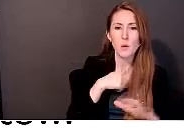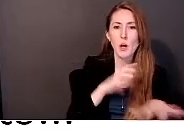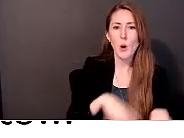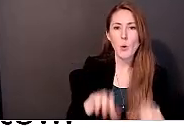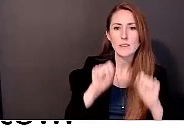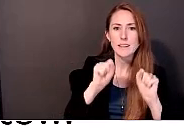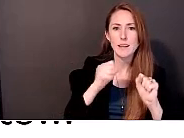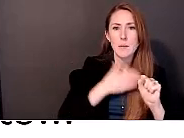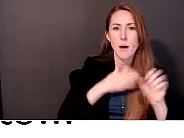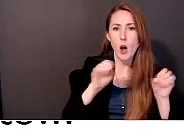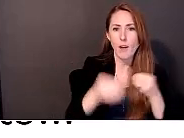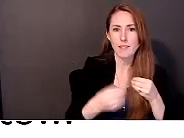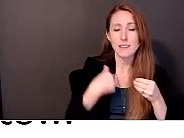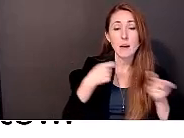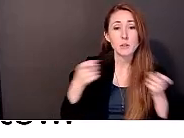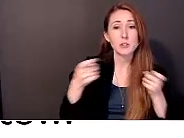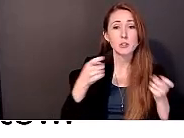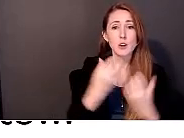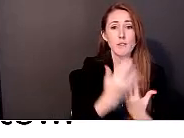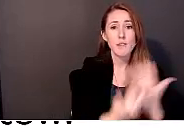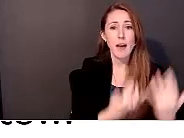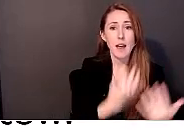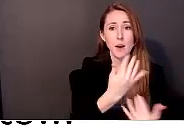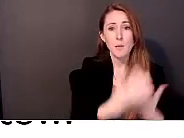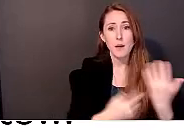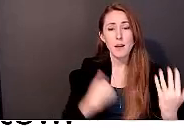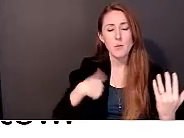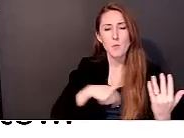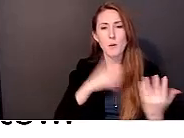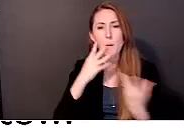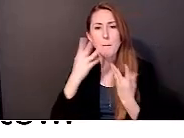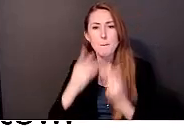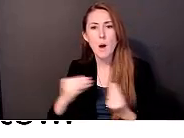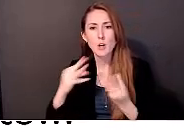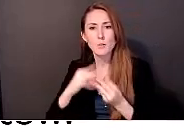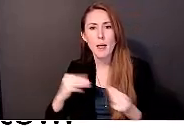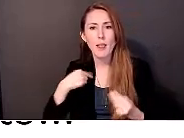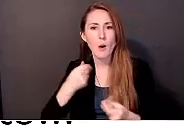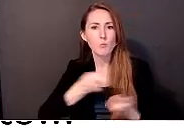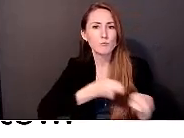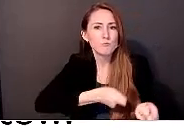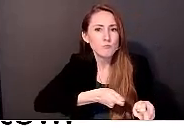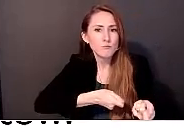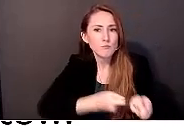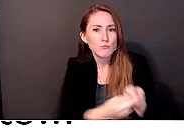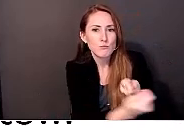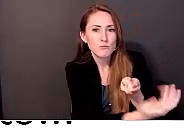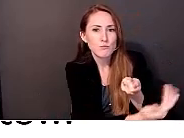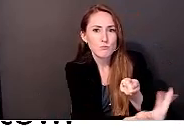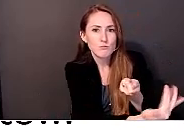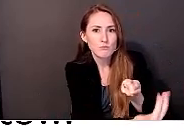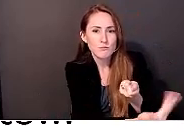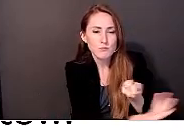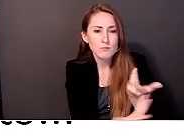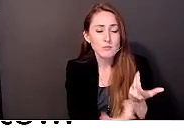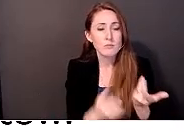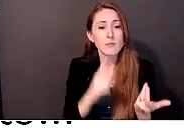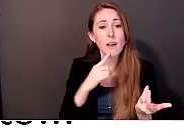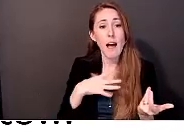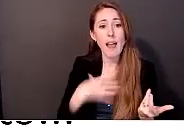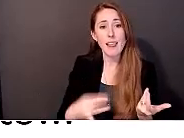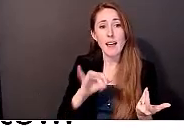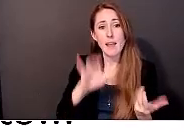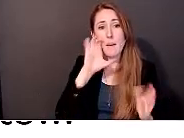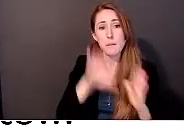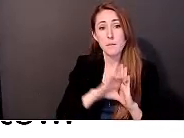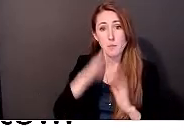I was in charge of the fire pit, and we roasted marshmallows, and those kinds of things. I just liked this one because it's